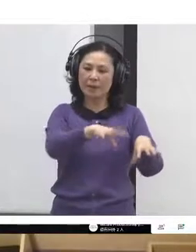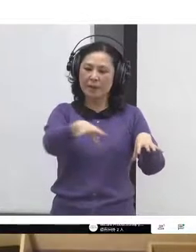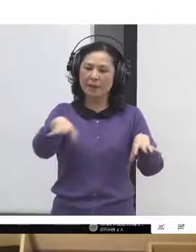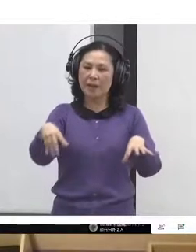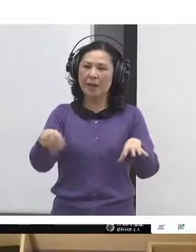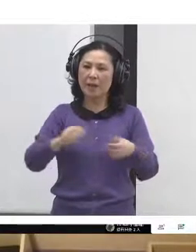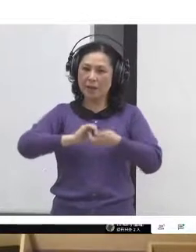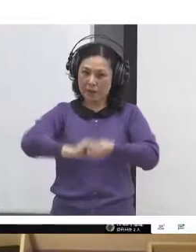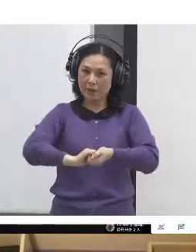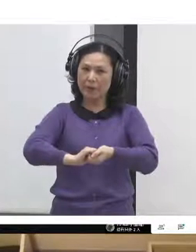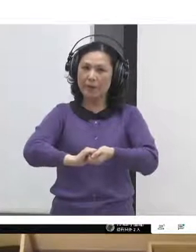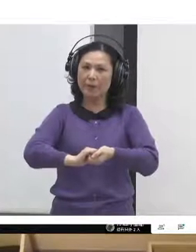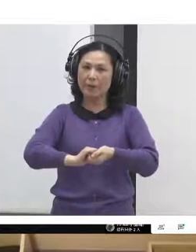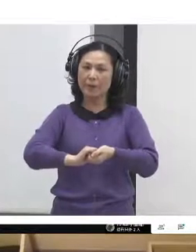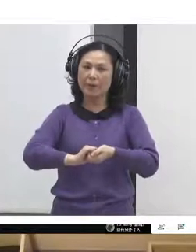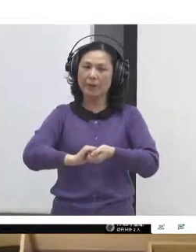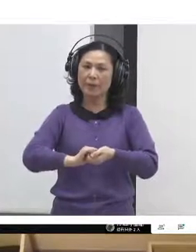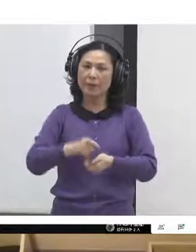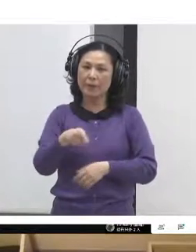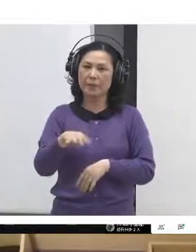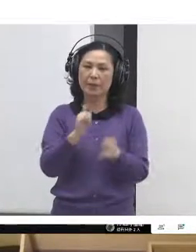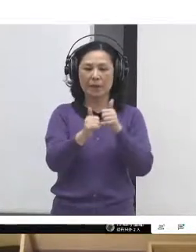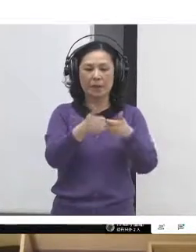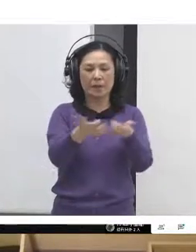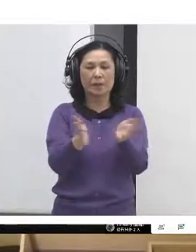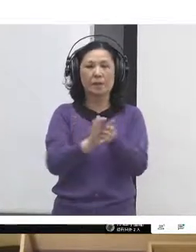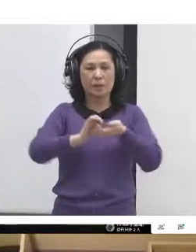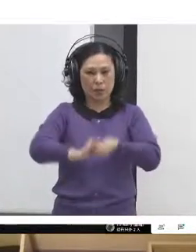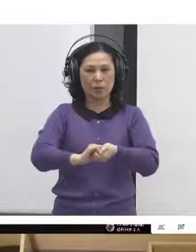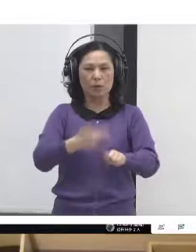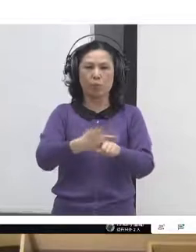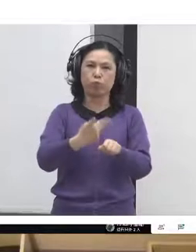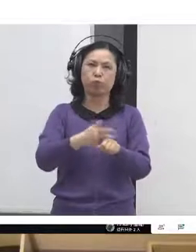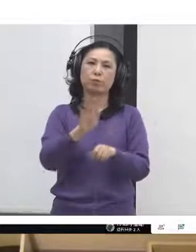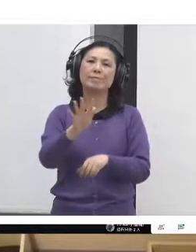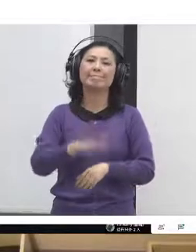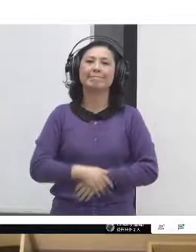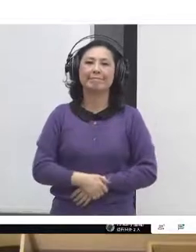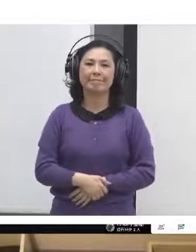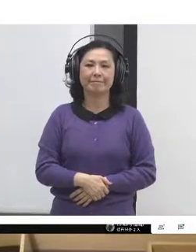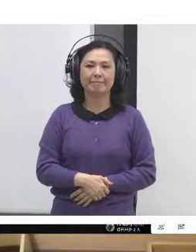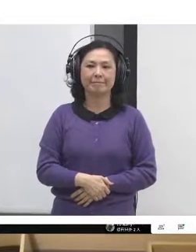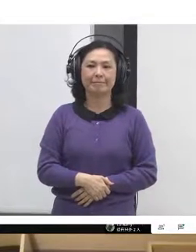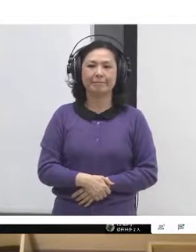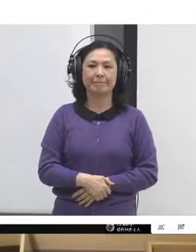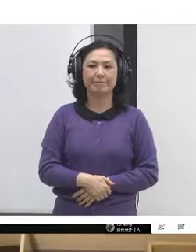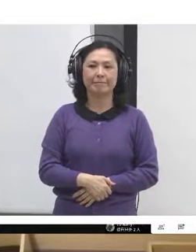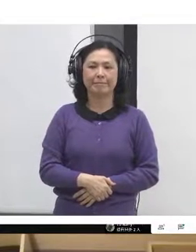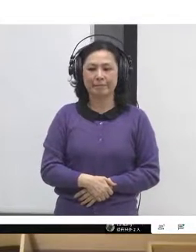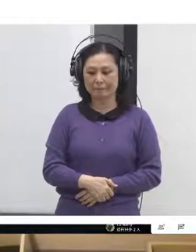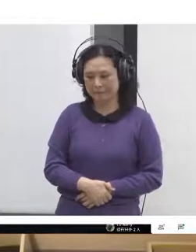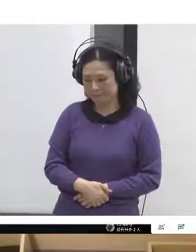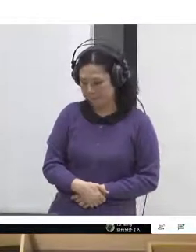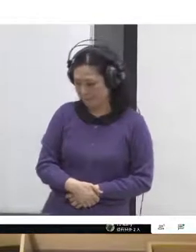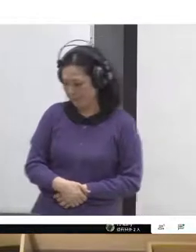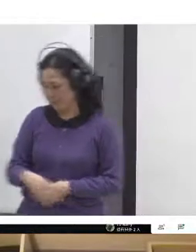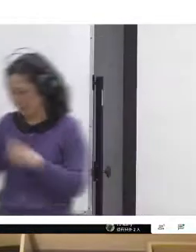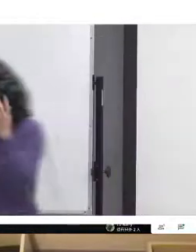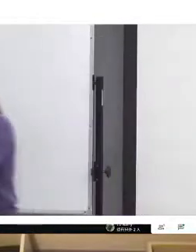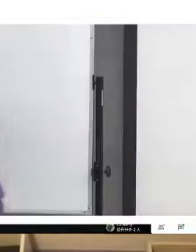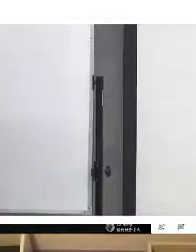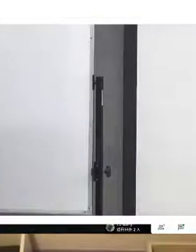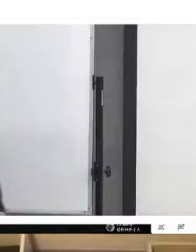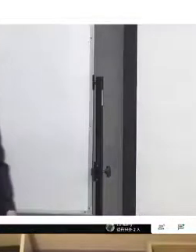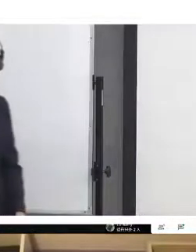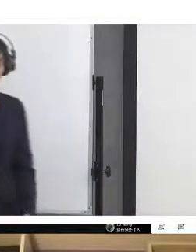communities. There's some convergent facilitation and dynamic facilitation listed there. And the other